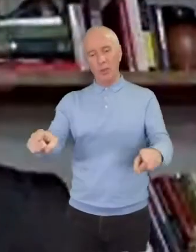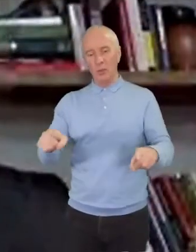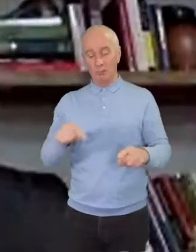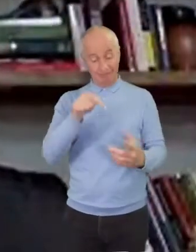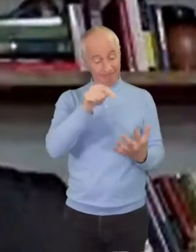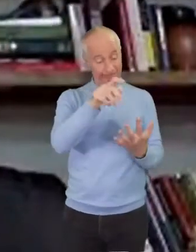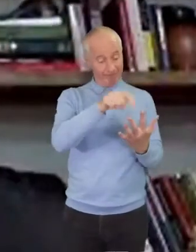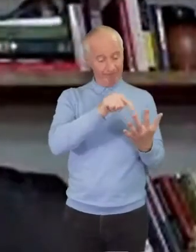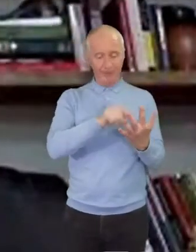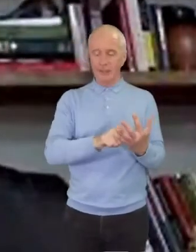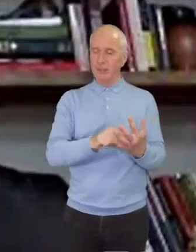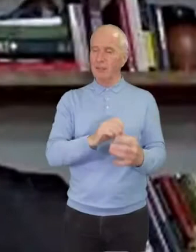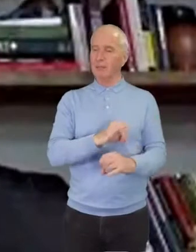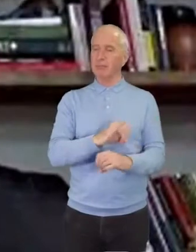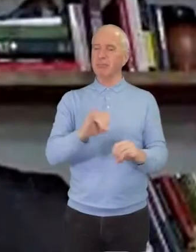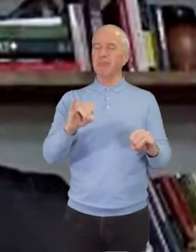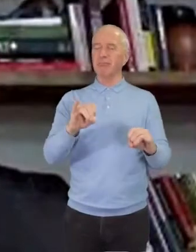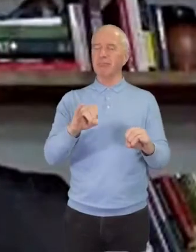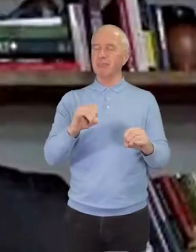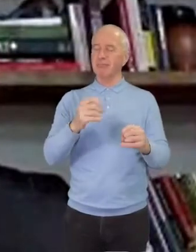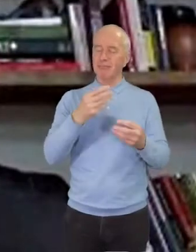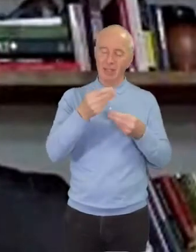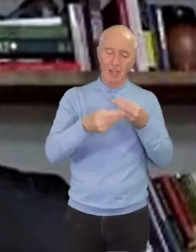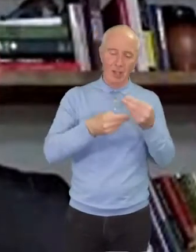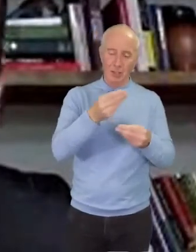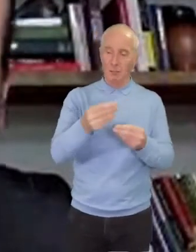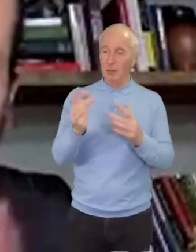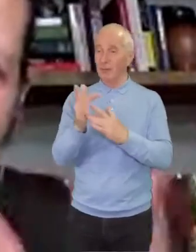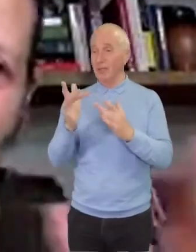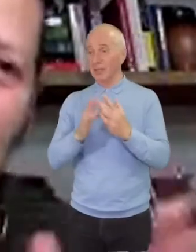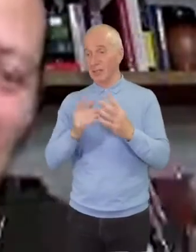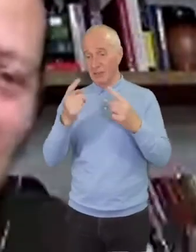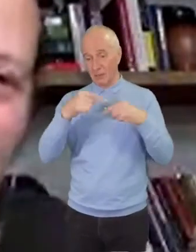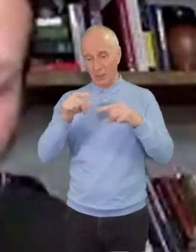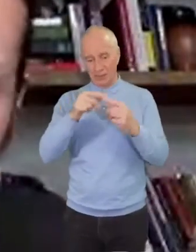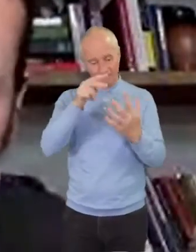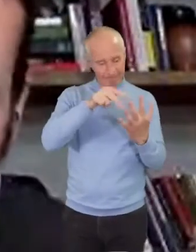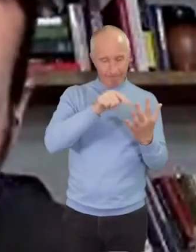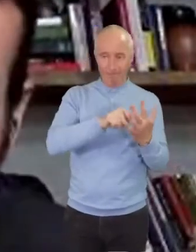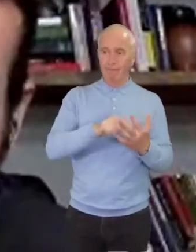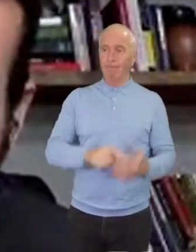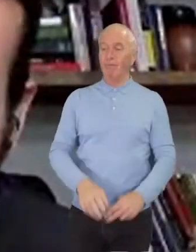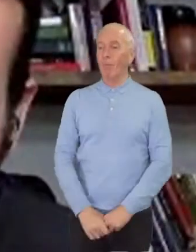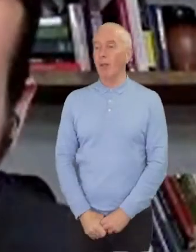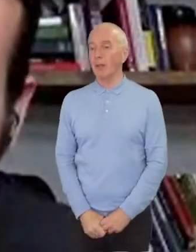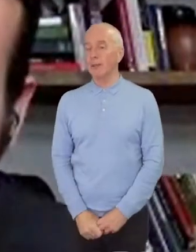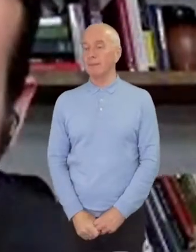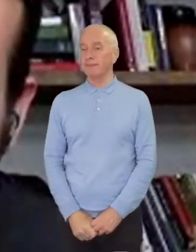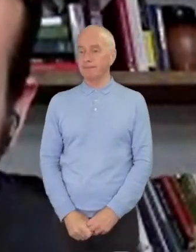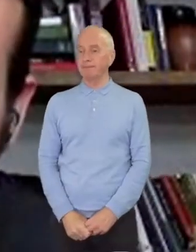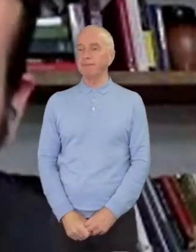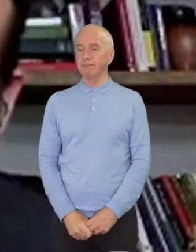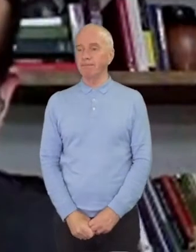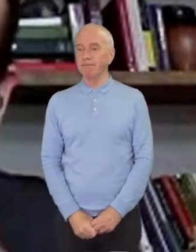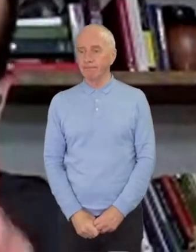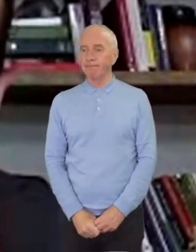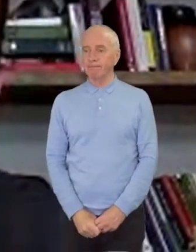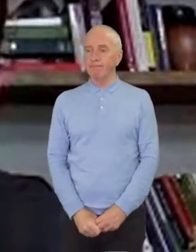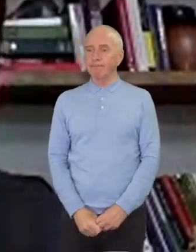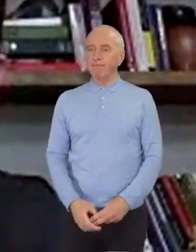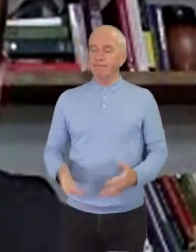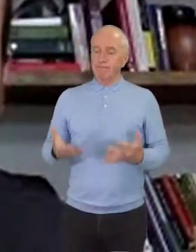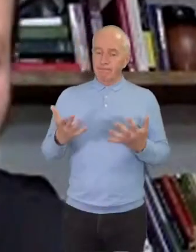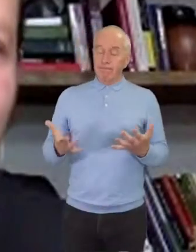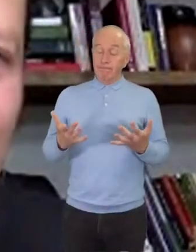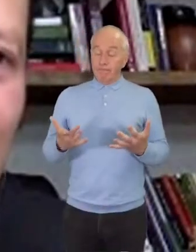of Jesus, right? That, that we see in this story. And I want to say that, that as we